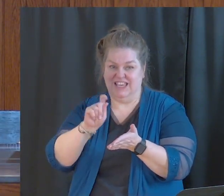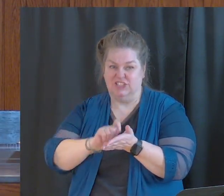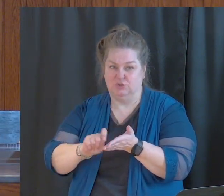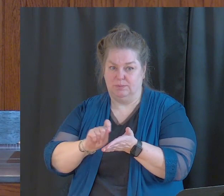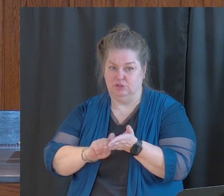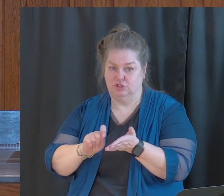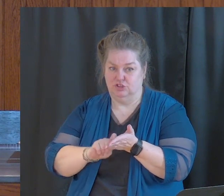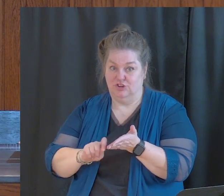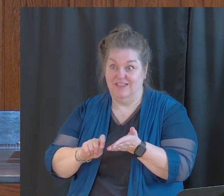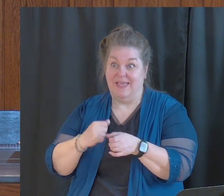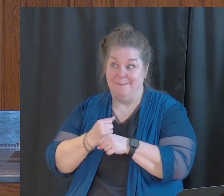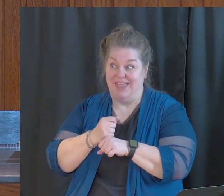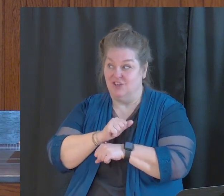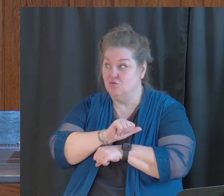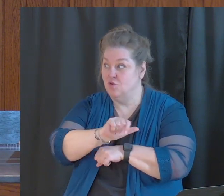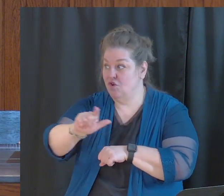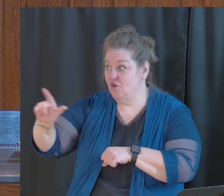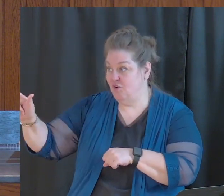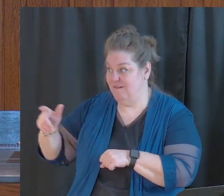are going to make us all feel uncomfortable.